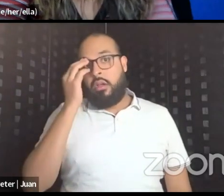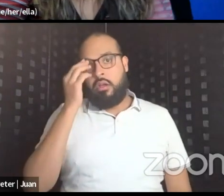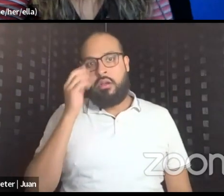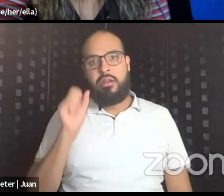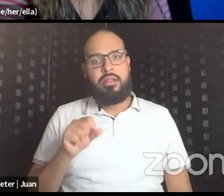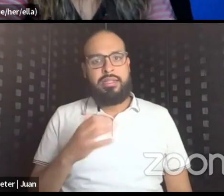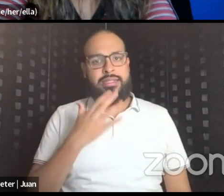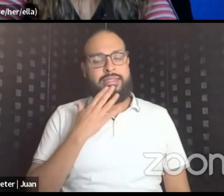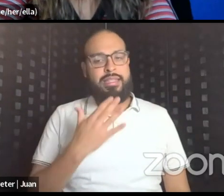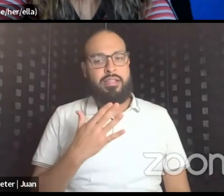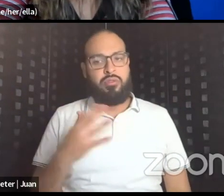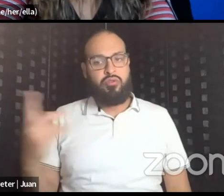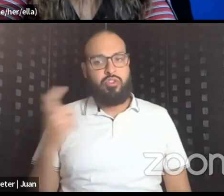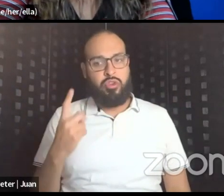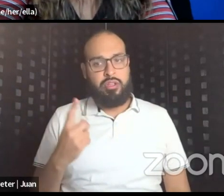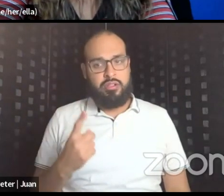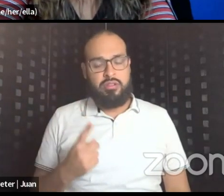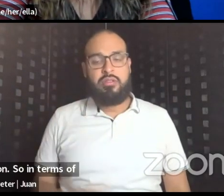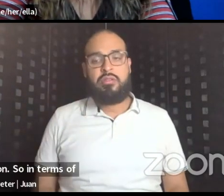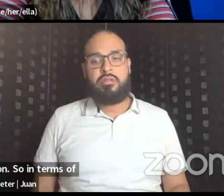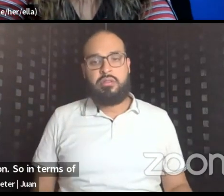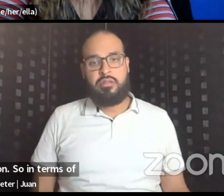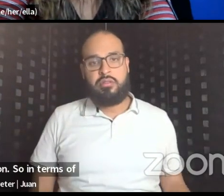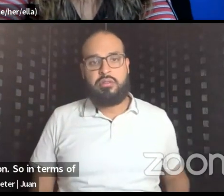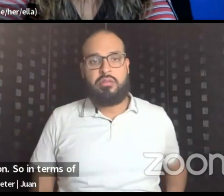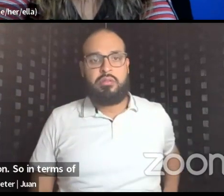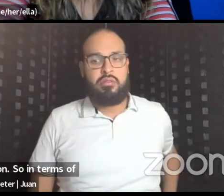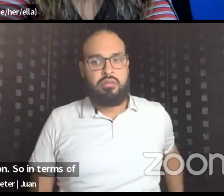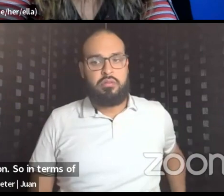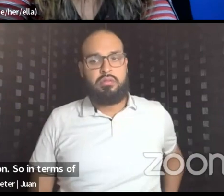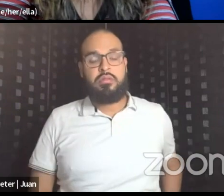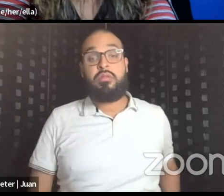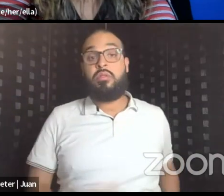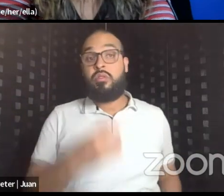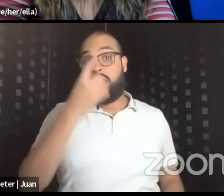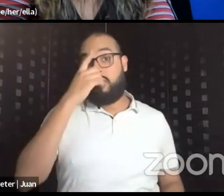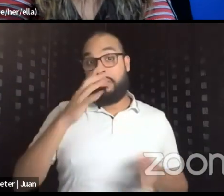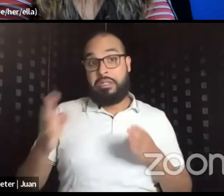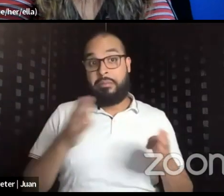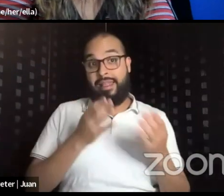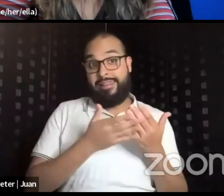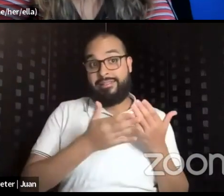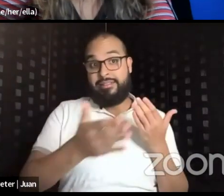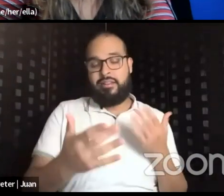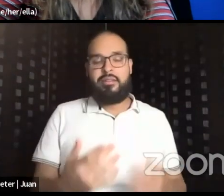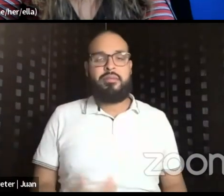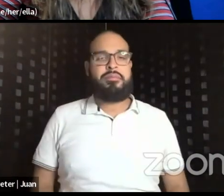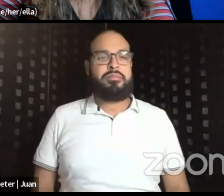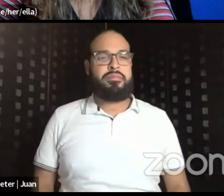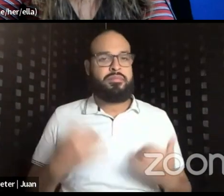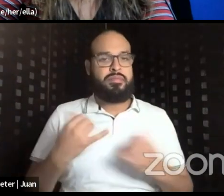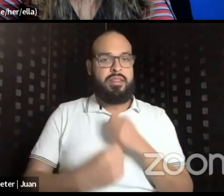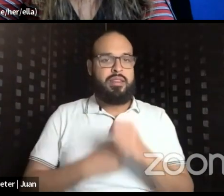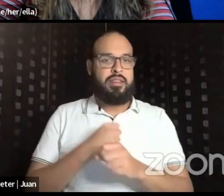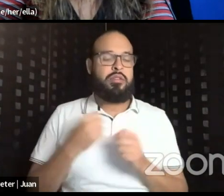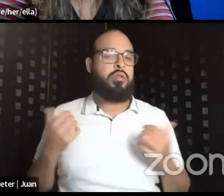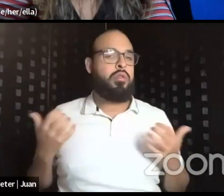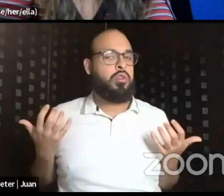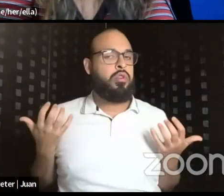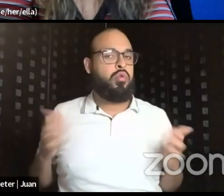thank you for that, that question. So in terms of a long range plan, something that we've said this year is we don't want to grow